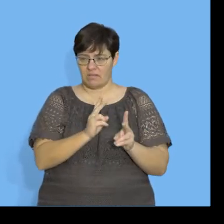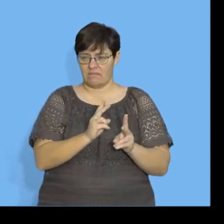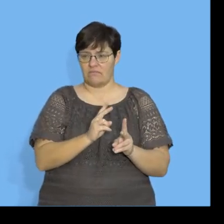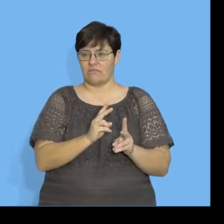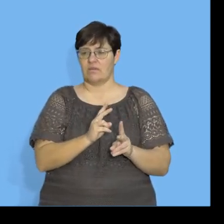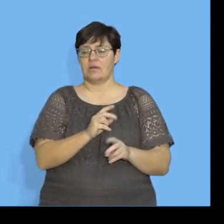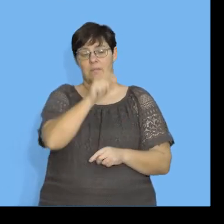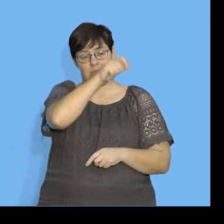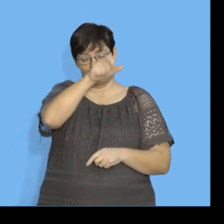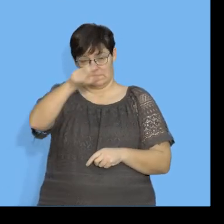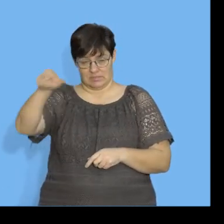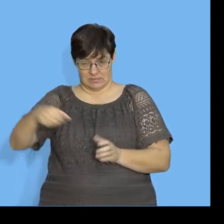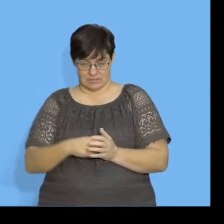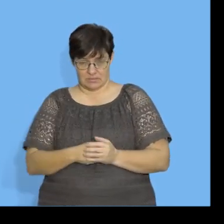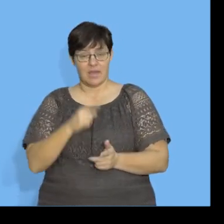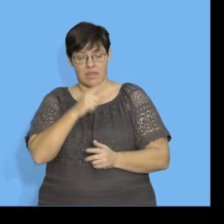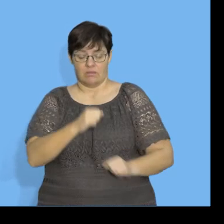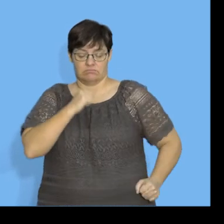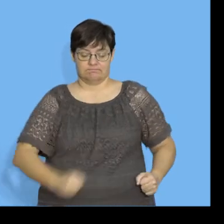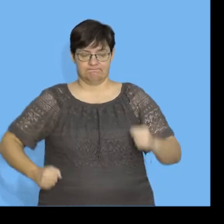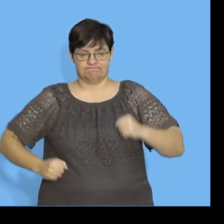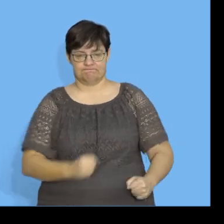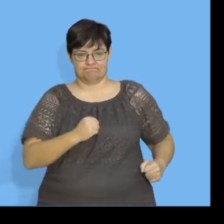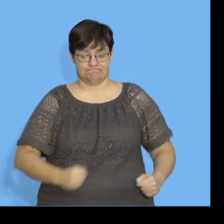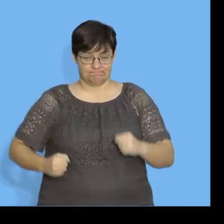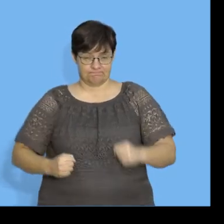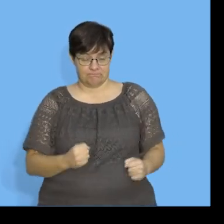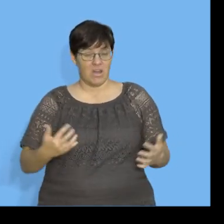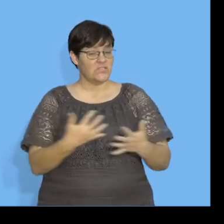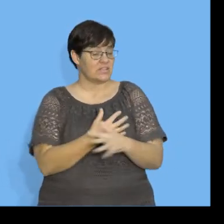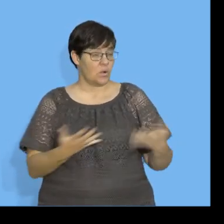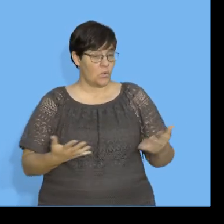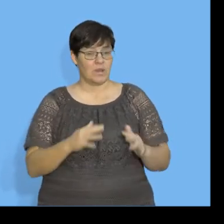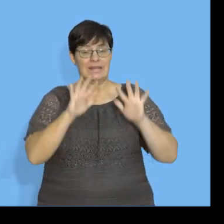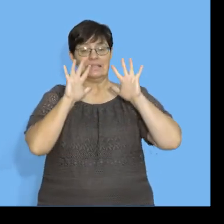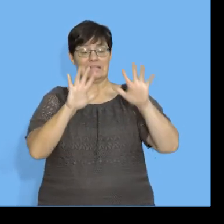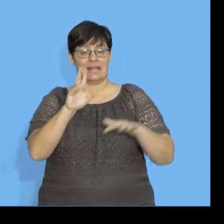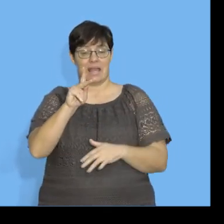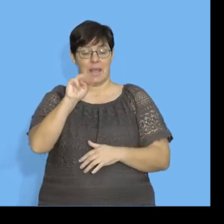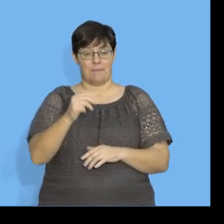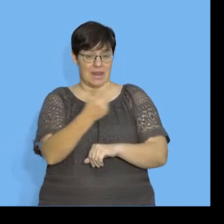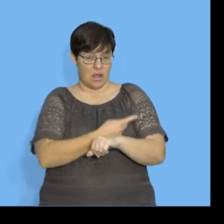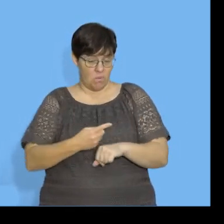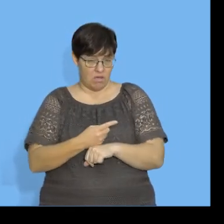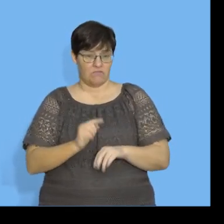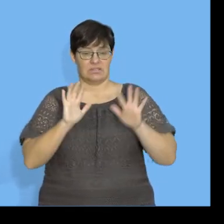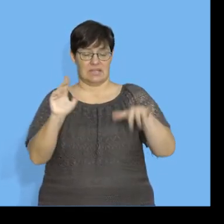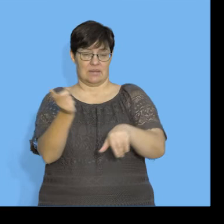had a run on a treadmill at 10 kilometers per hour for 10 minutes. Okay, guys.